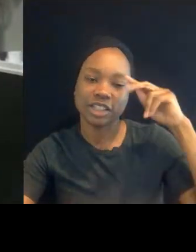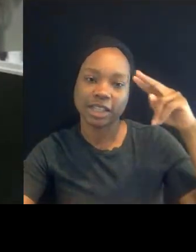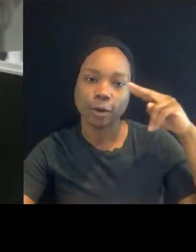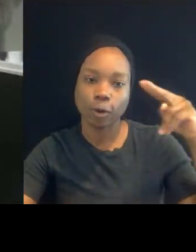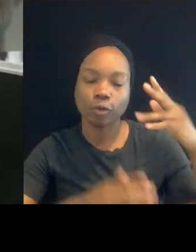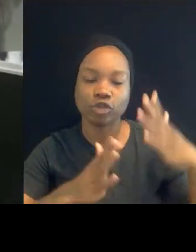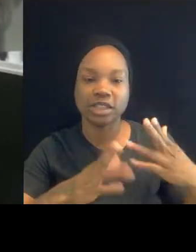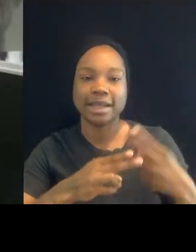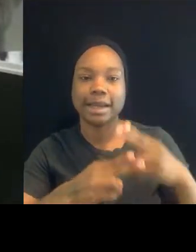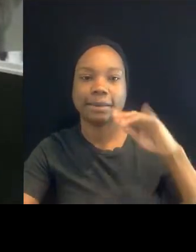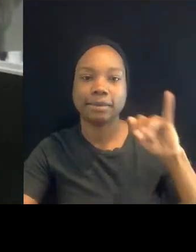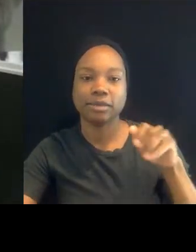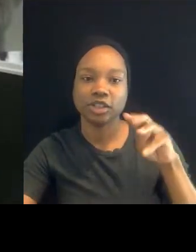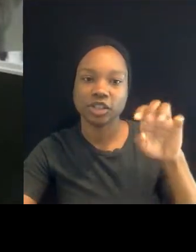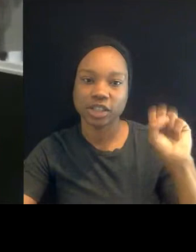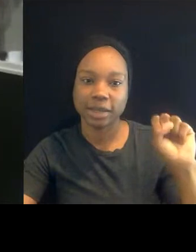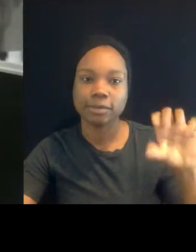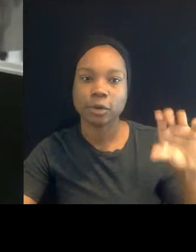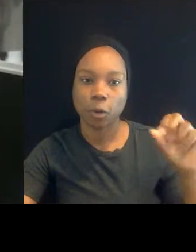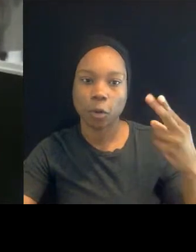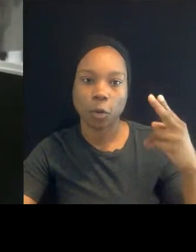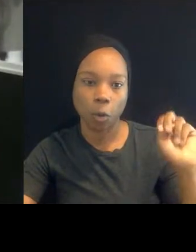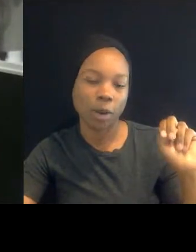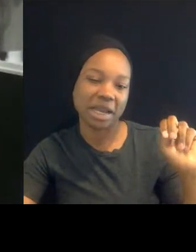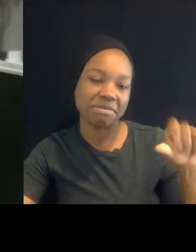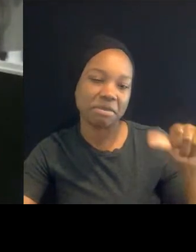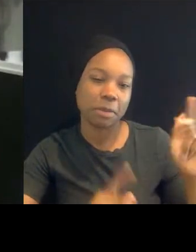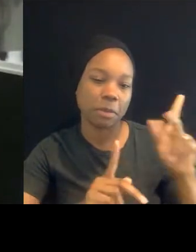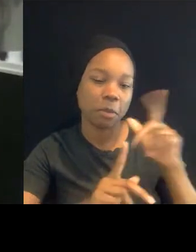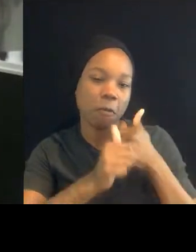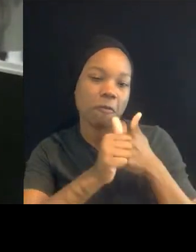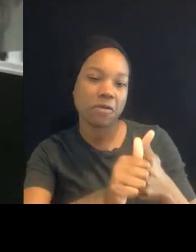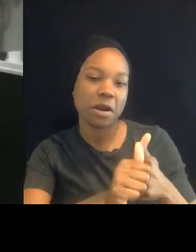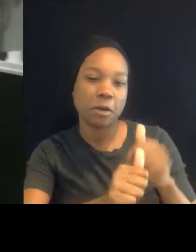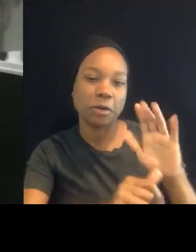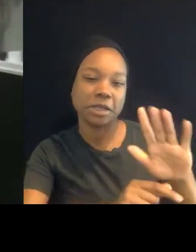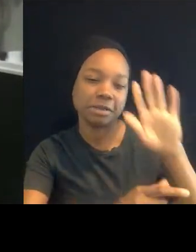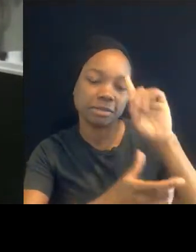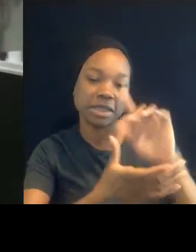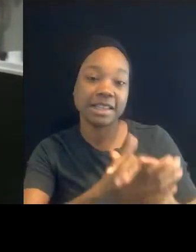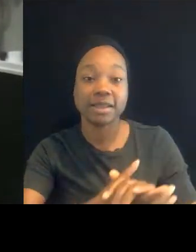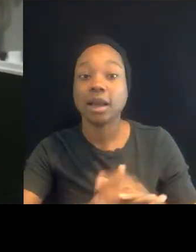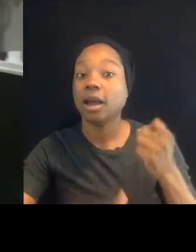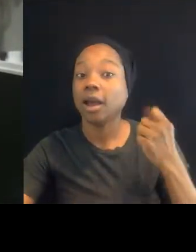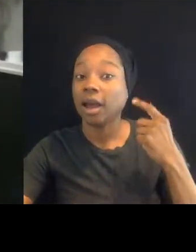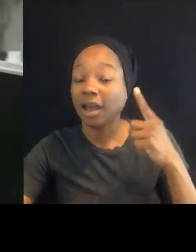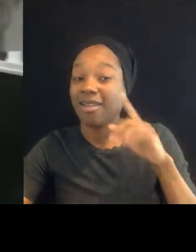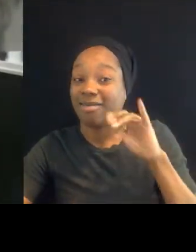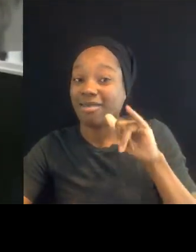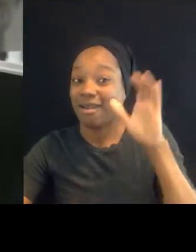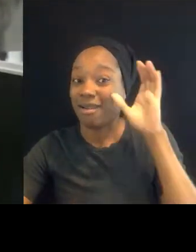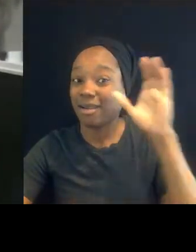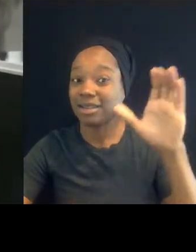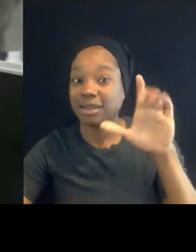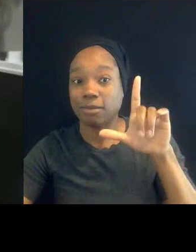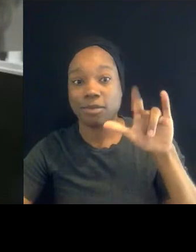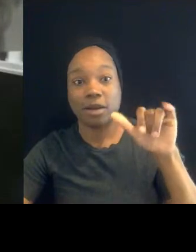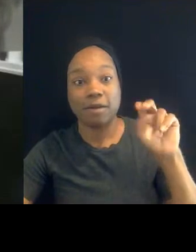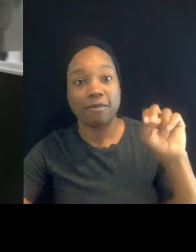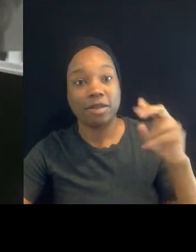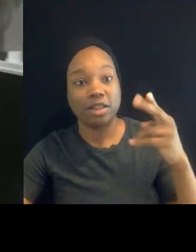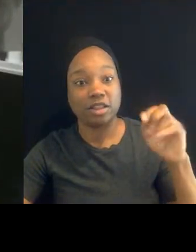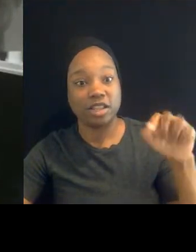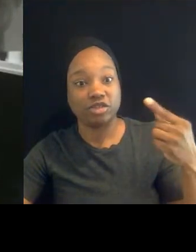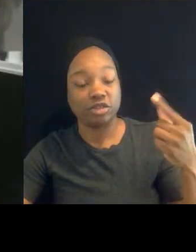lynchings are supposed to build behaviors within us and they work. It works for me. I am tired by